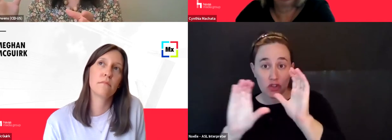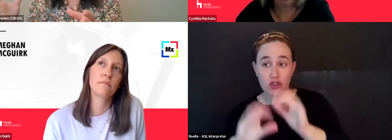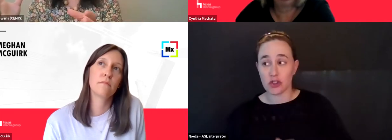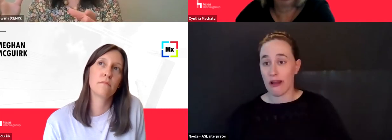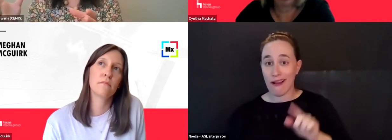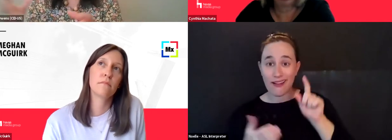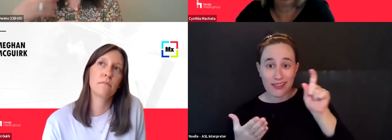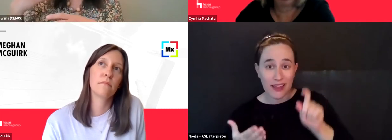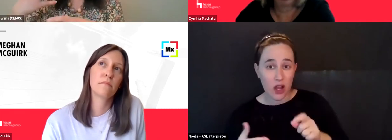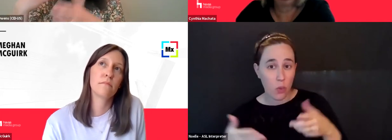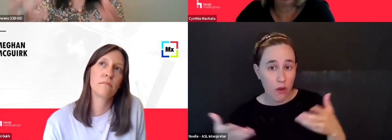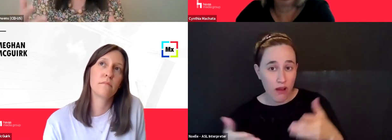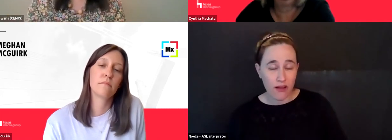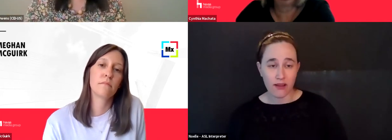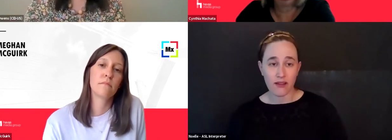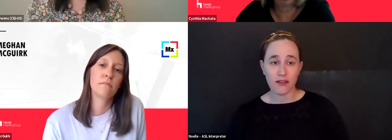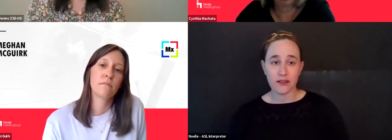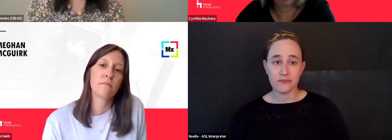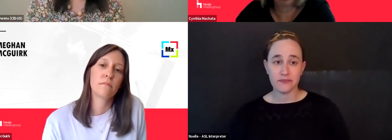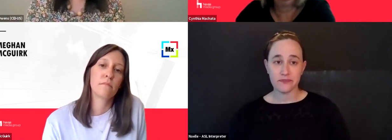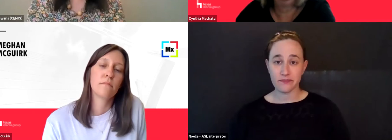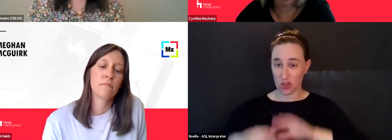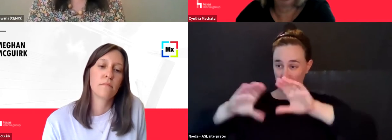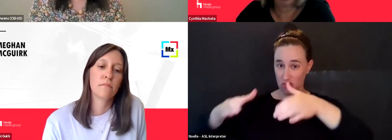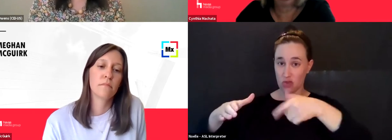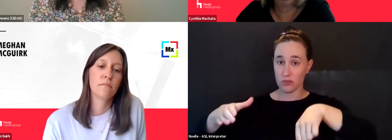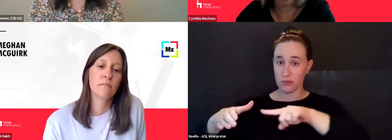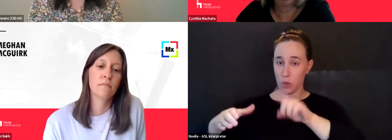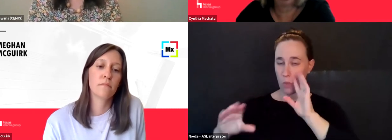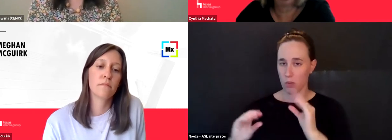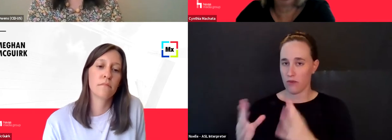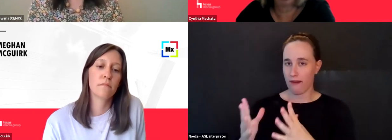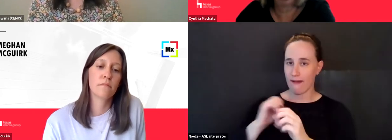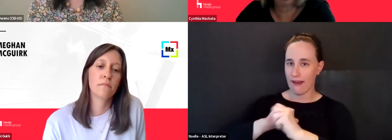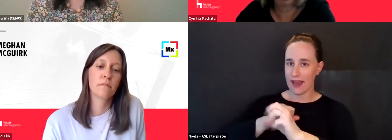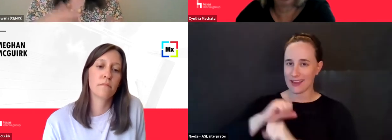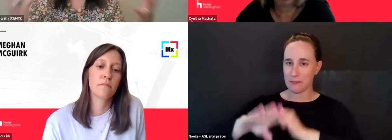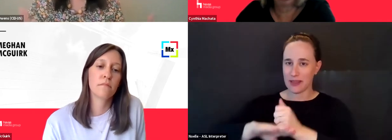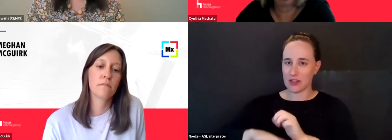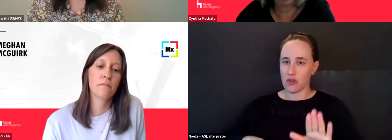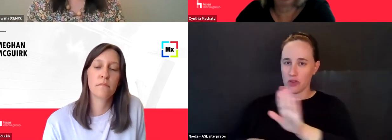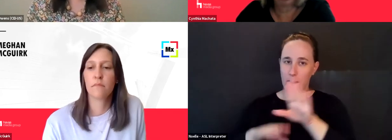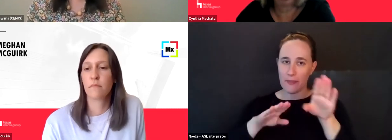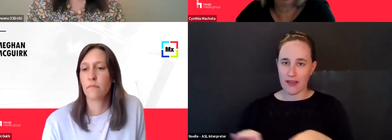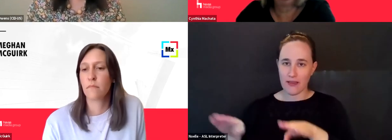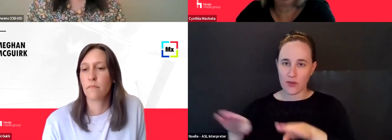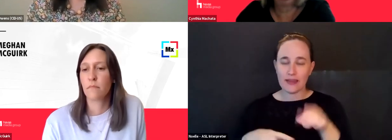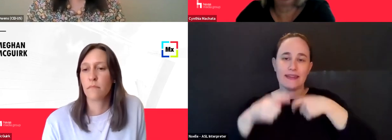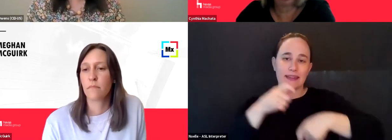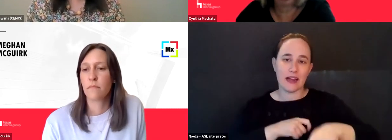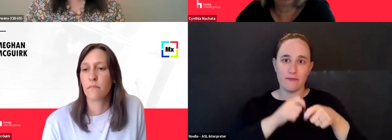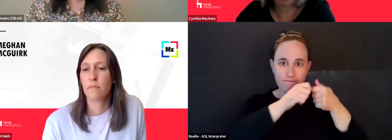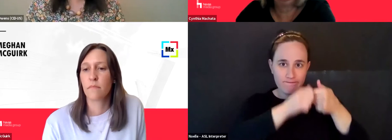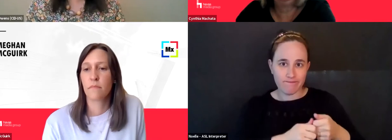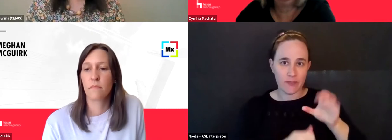Um, and I'm going to serve in for ads to you based on that behavior instead of, instead of cookies or whatever, uh,